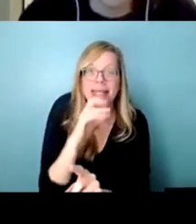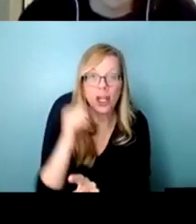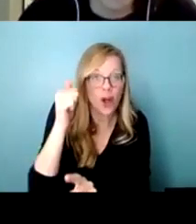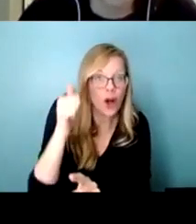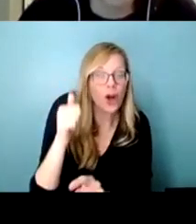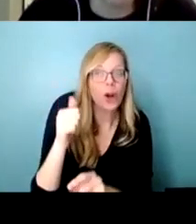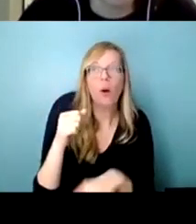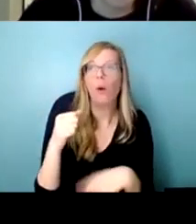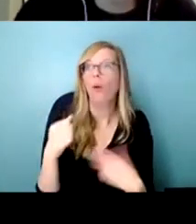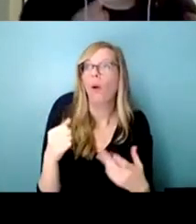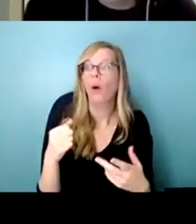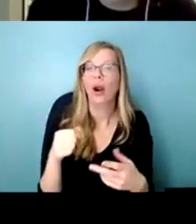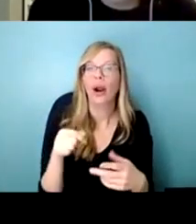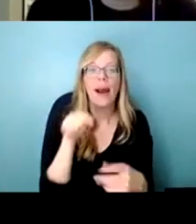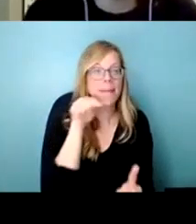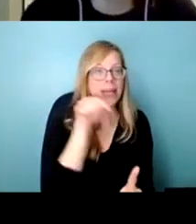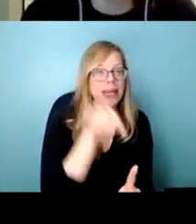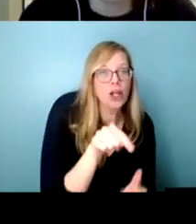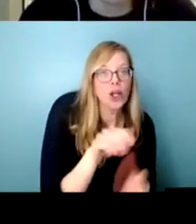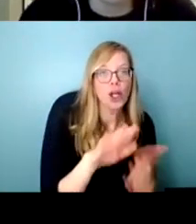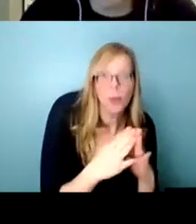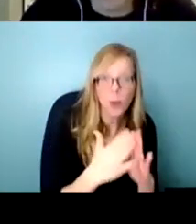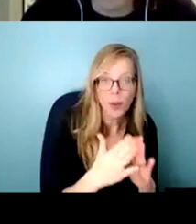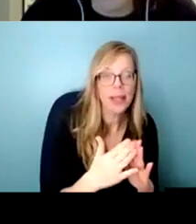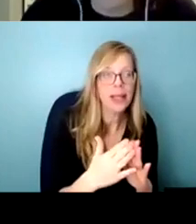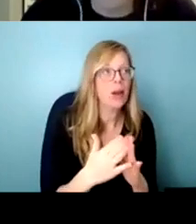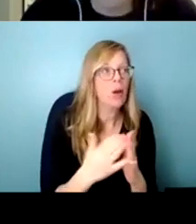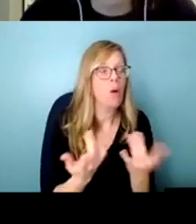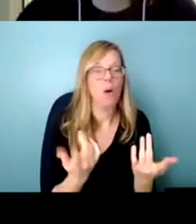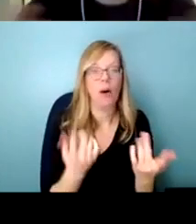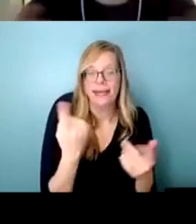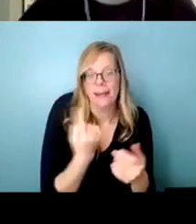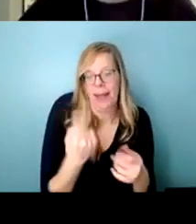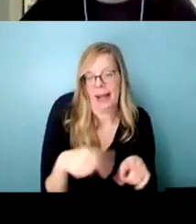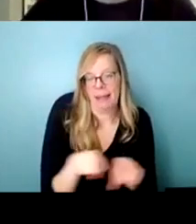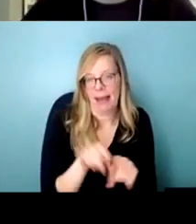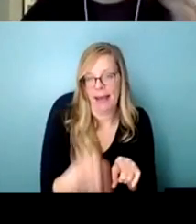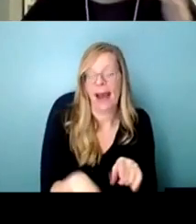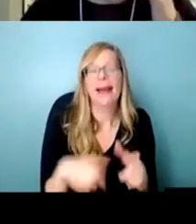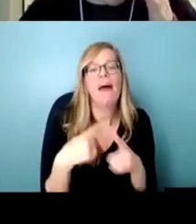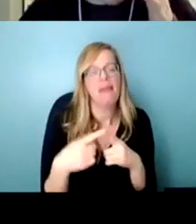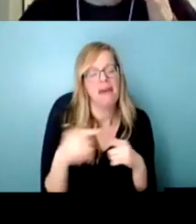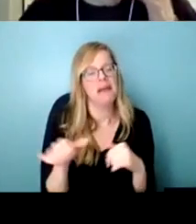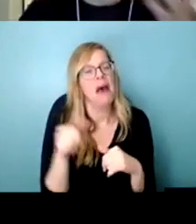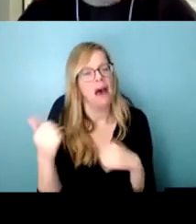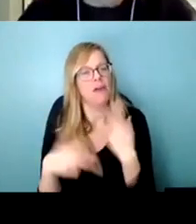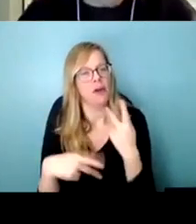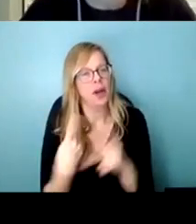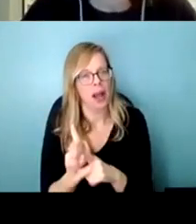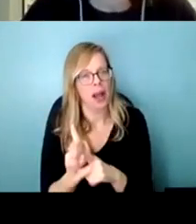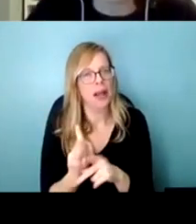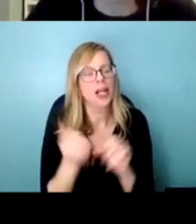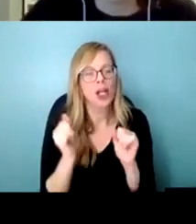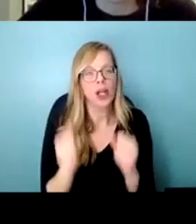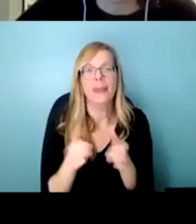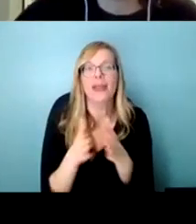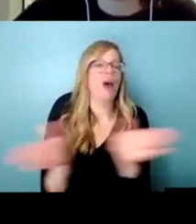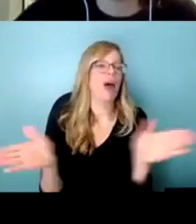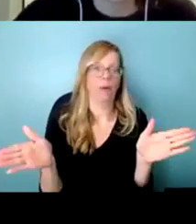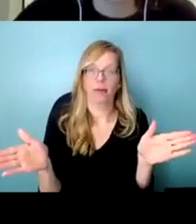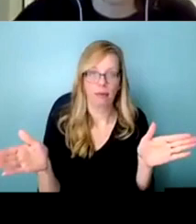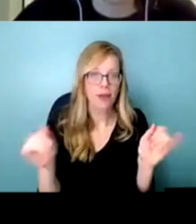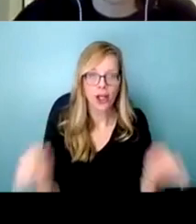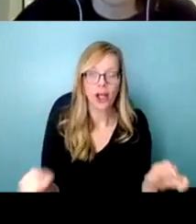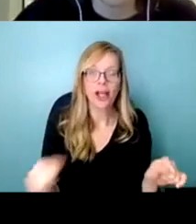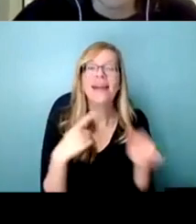at um a particular community or or something like that and then there's other ones that are applied generally so the the